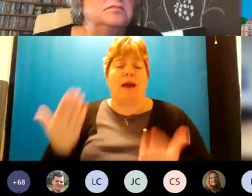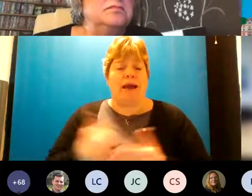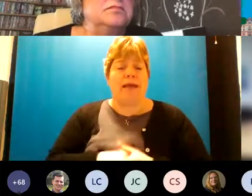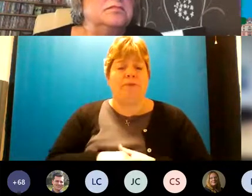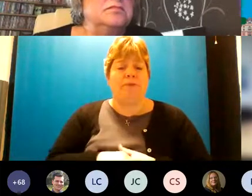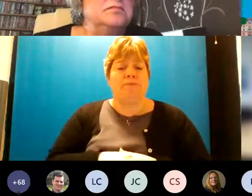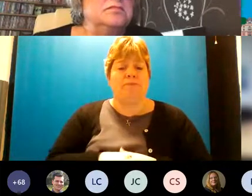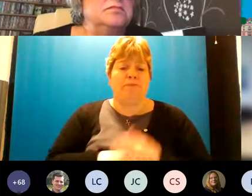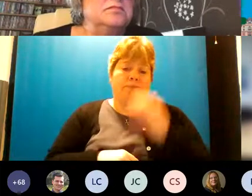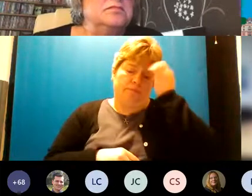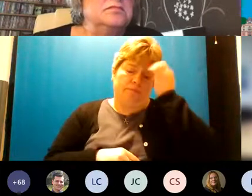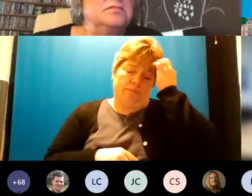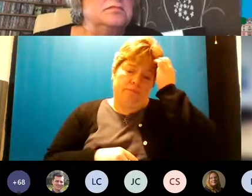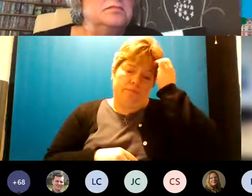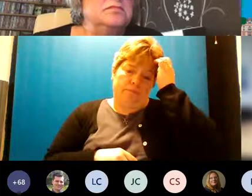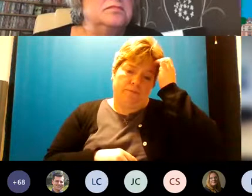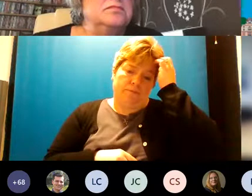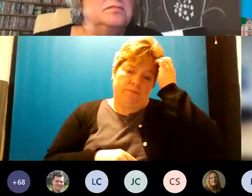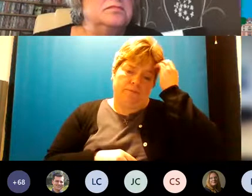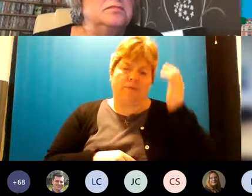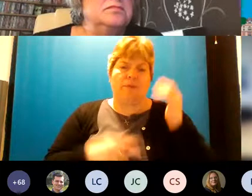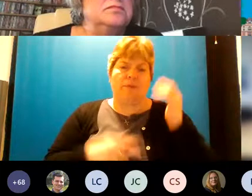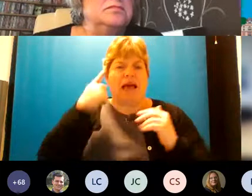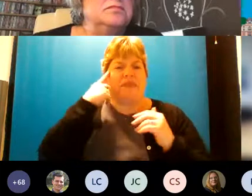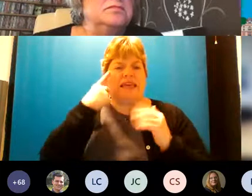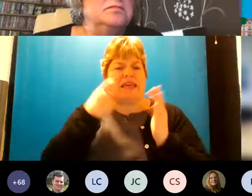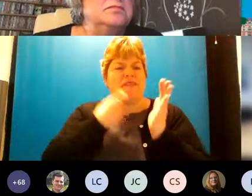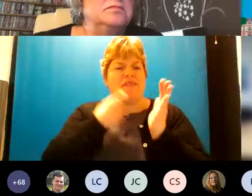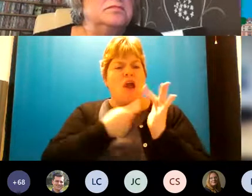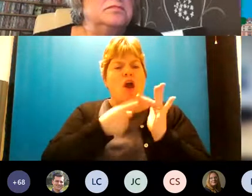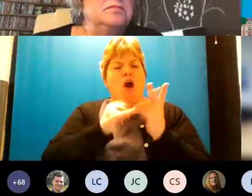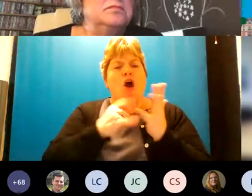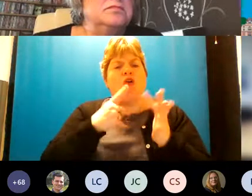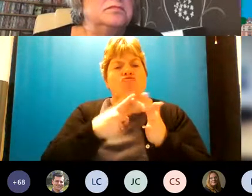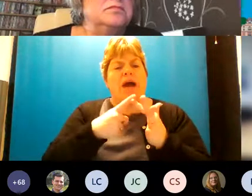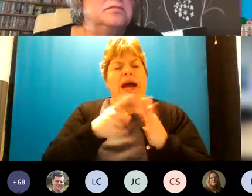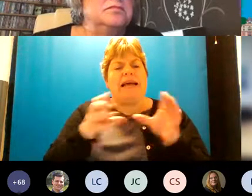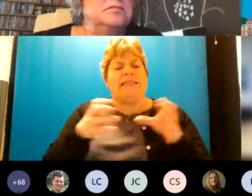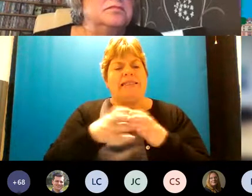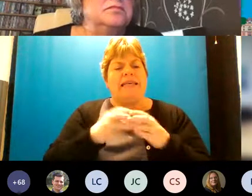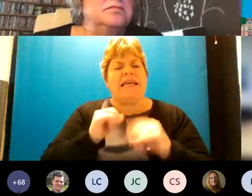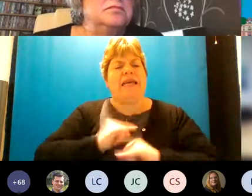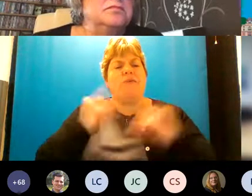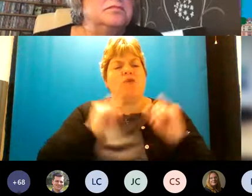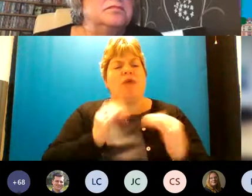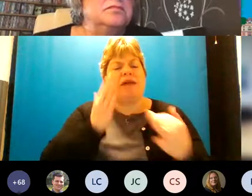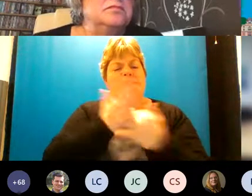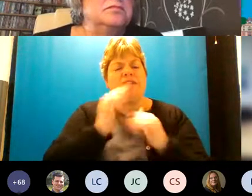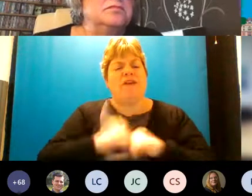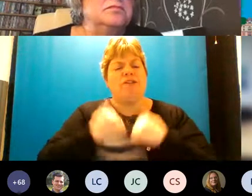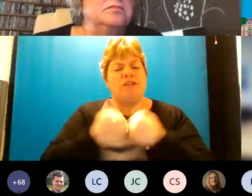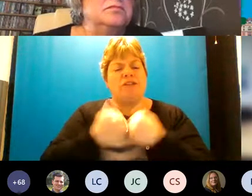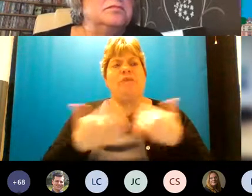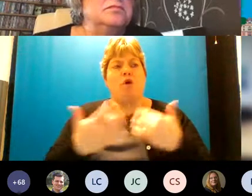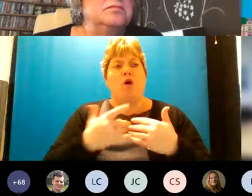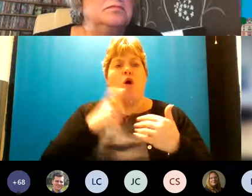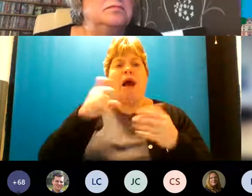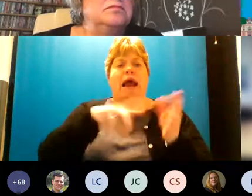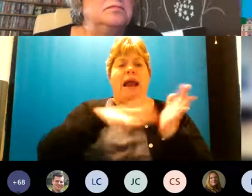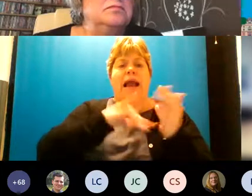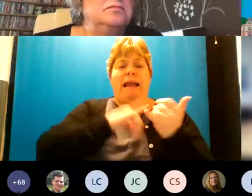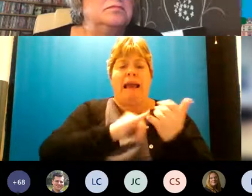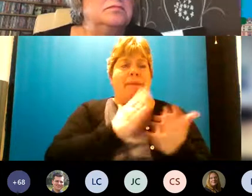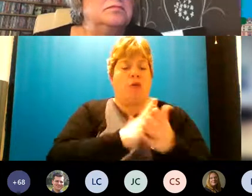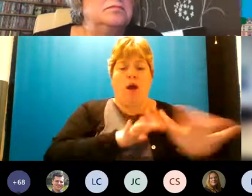um even the is it the rise team the crisis intervention team for cams are struggling